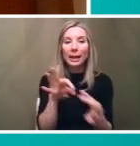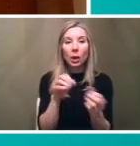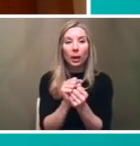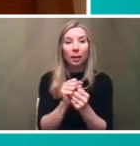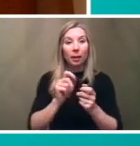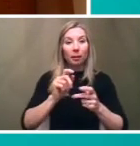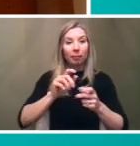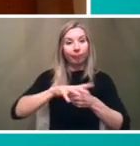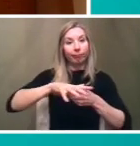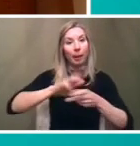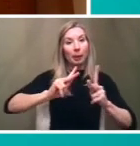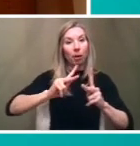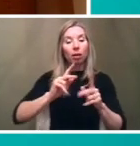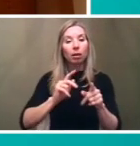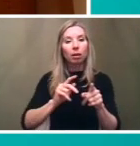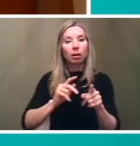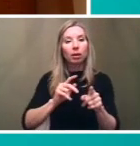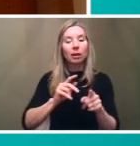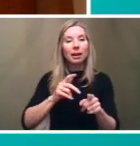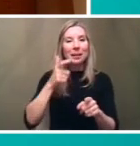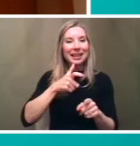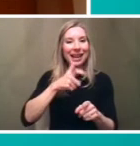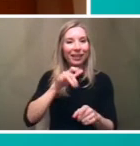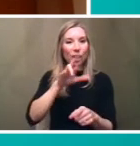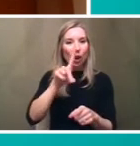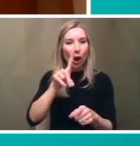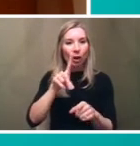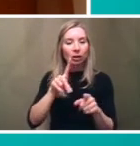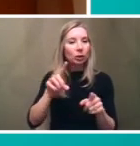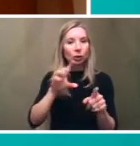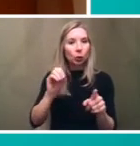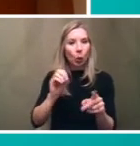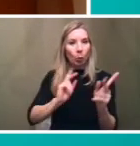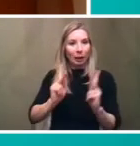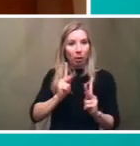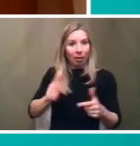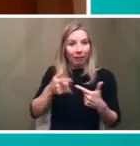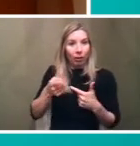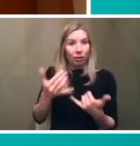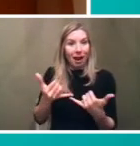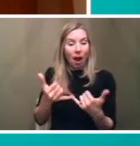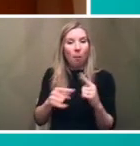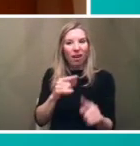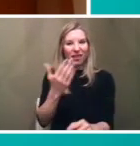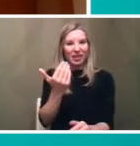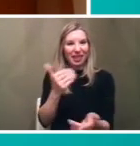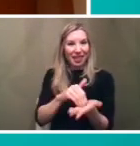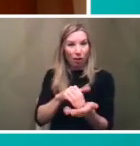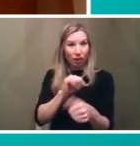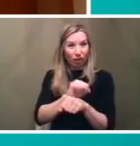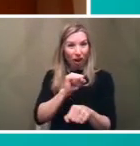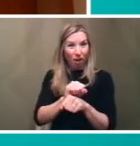so this asks about the navy yard as an example while there are no residents now there are 15 000 jobs projected